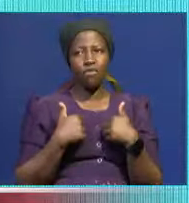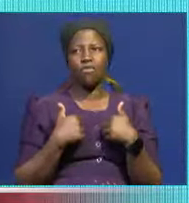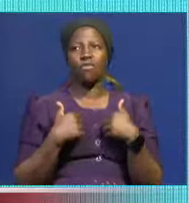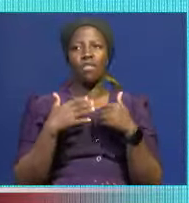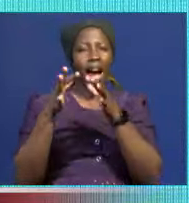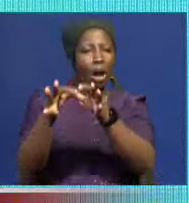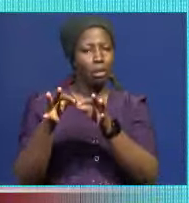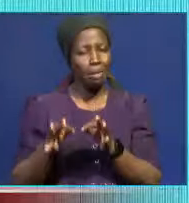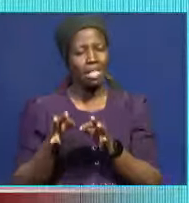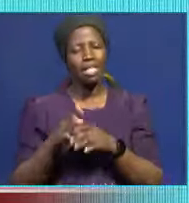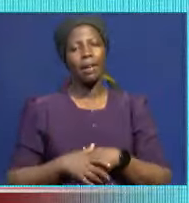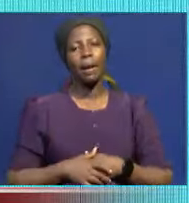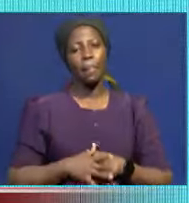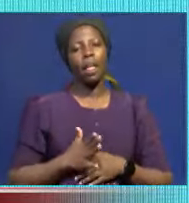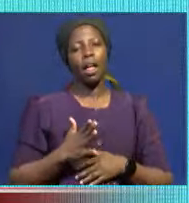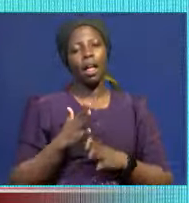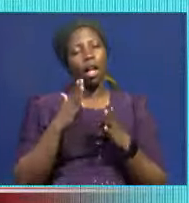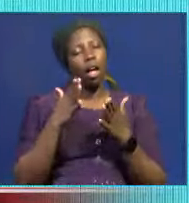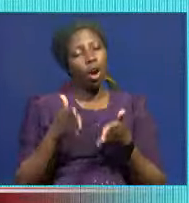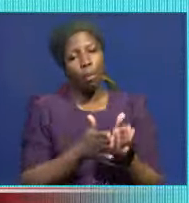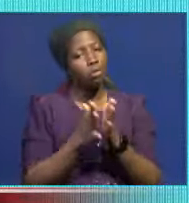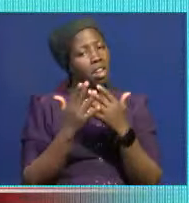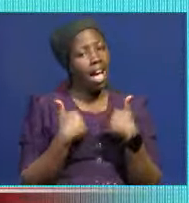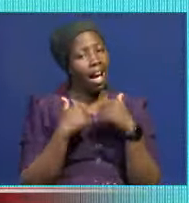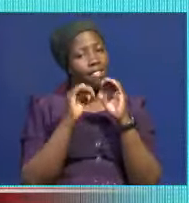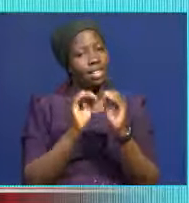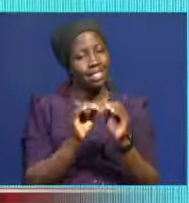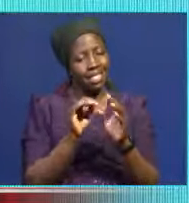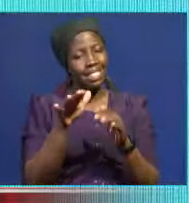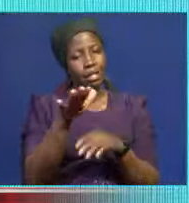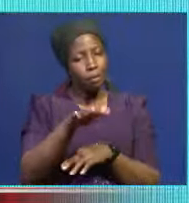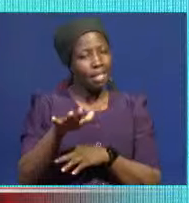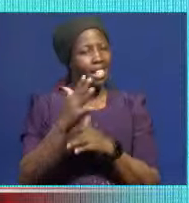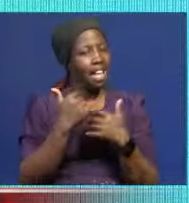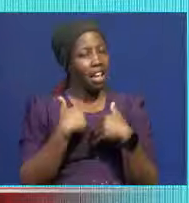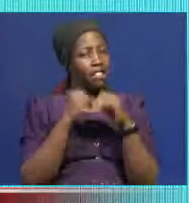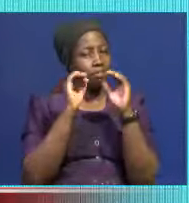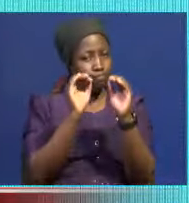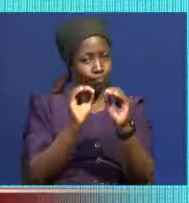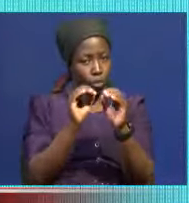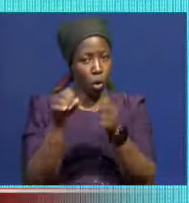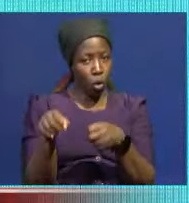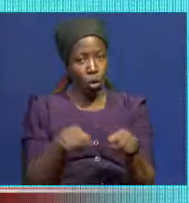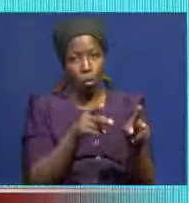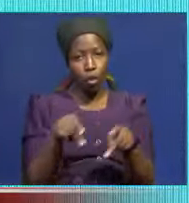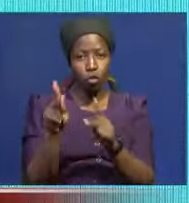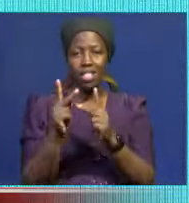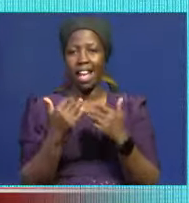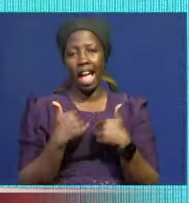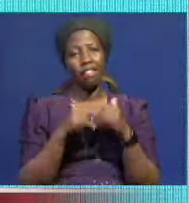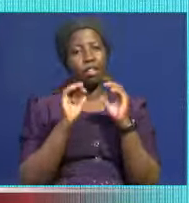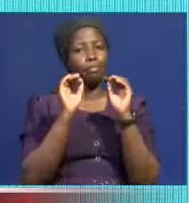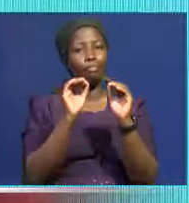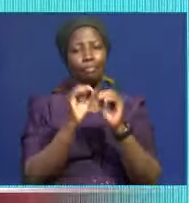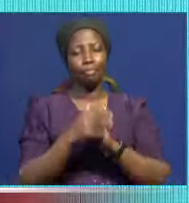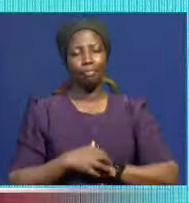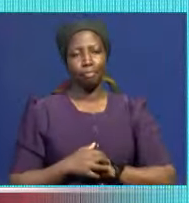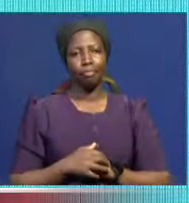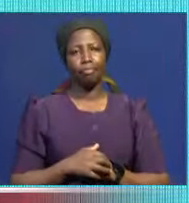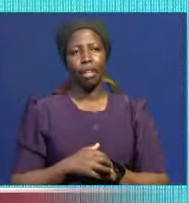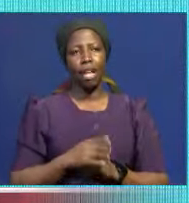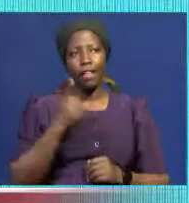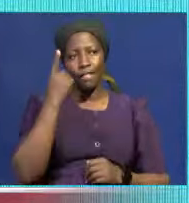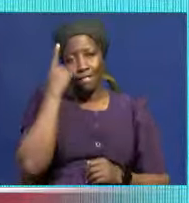or space or opportunity for